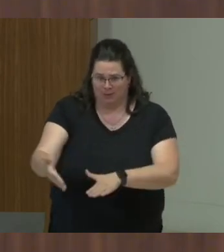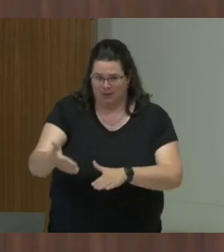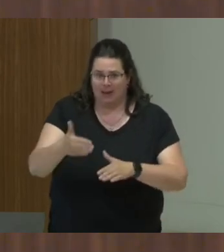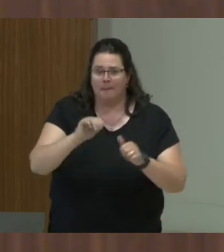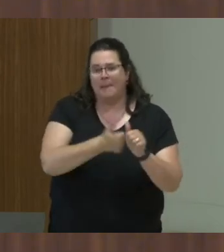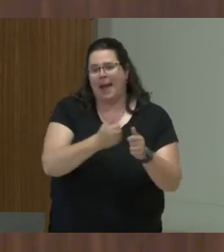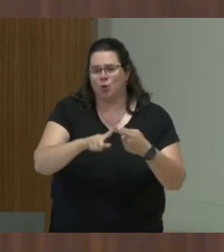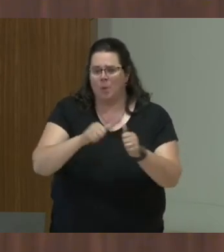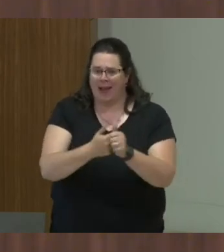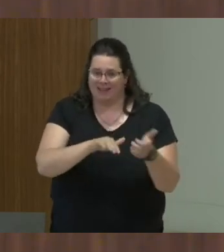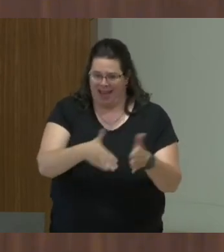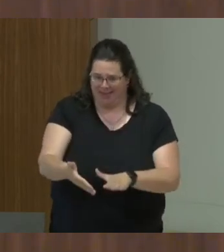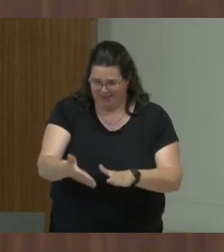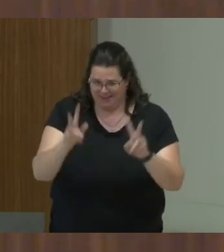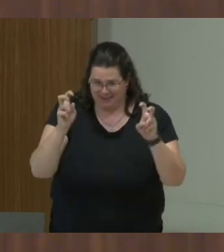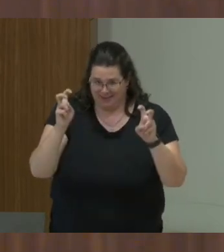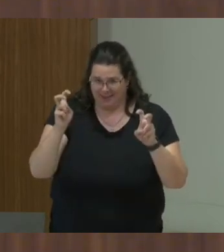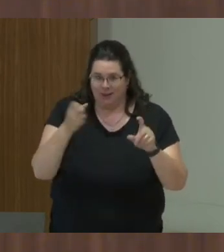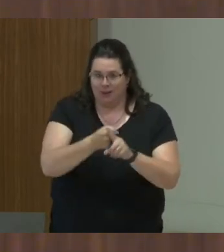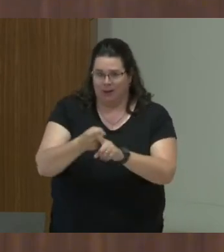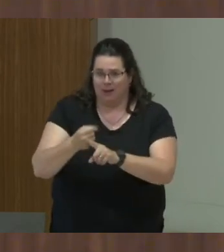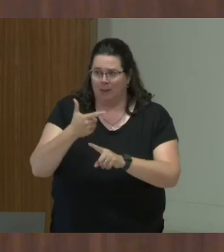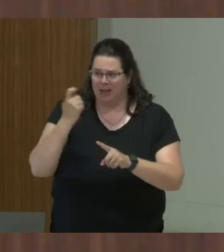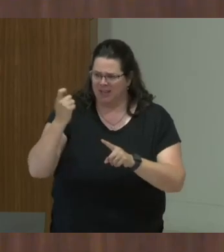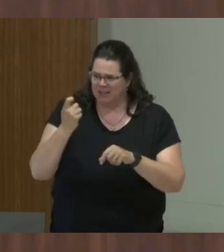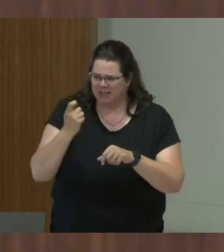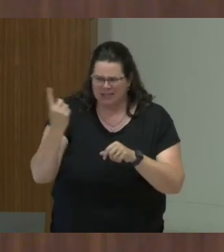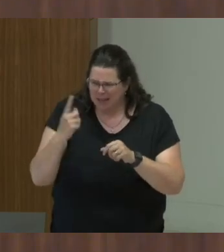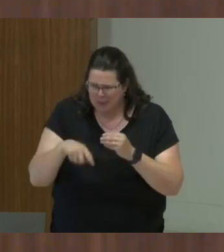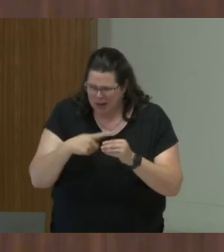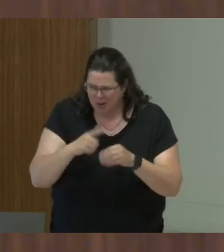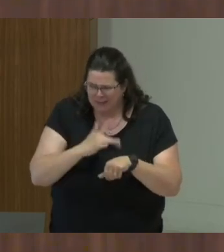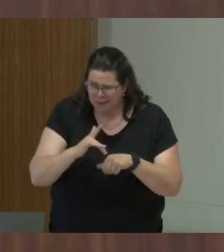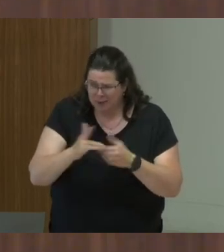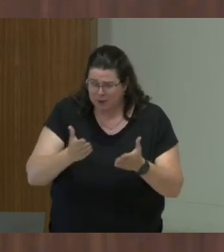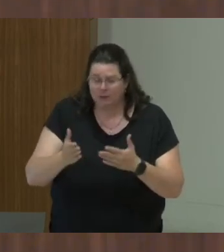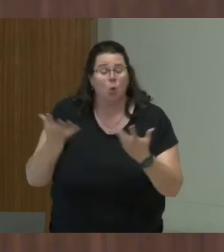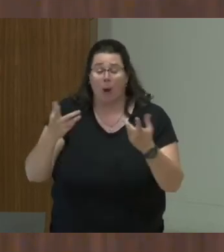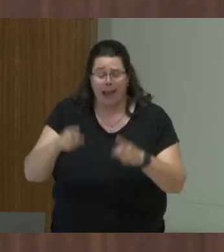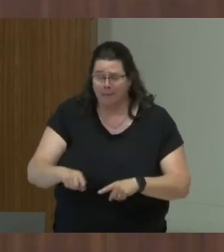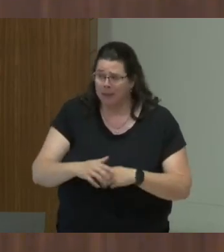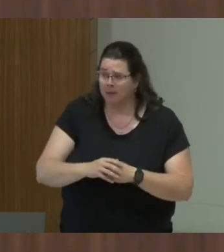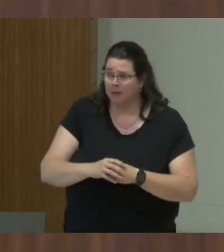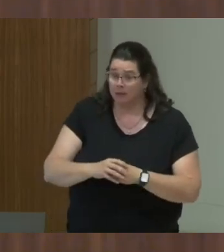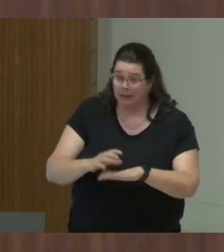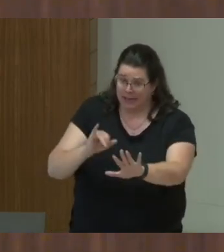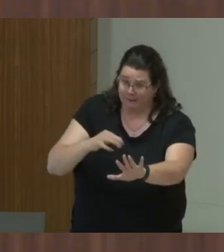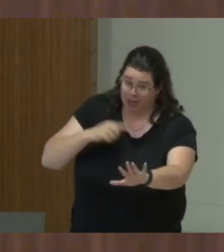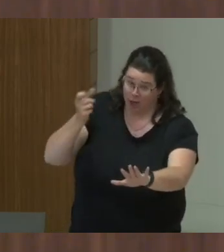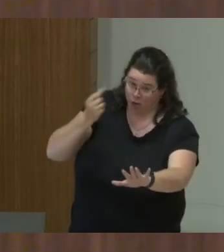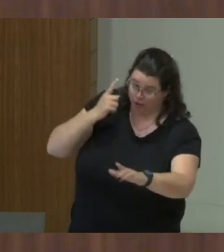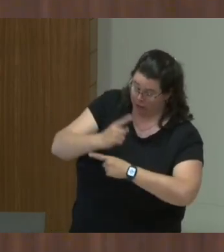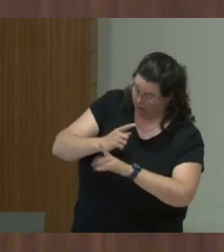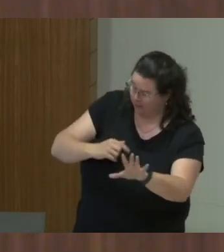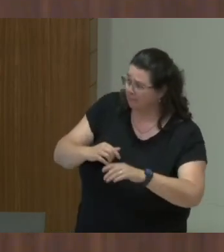or institutions to avail of services. Now, what happened is, and there is a history of other states in